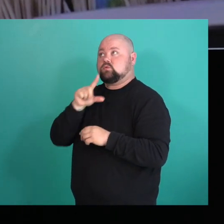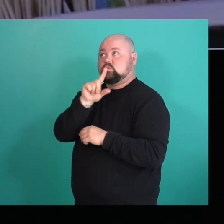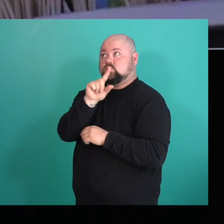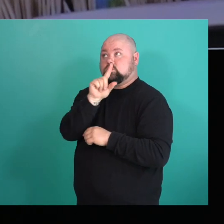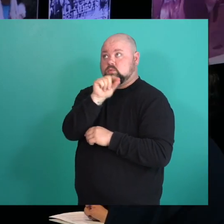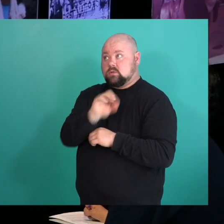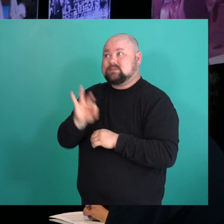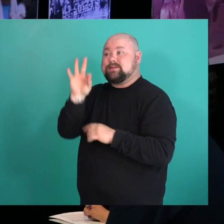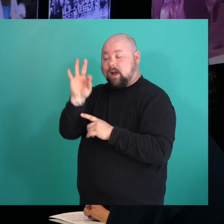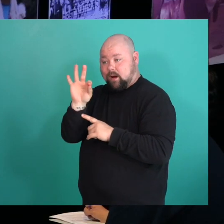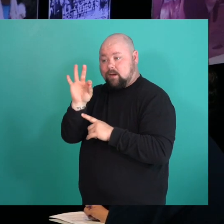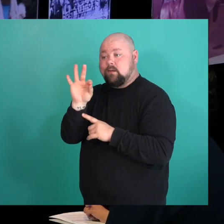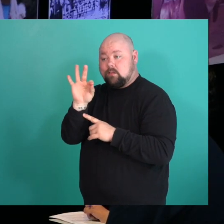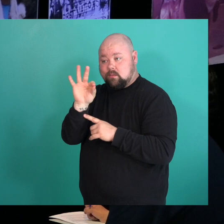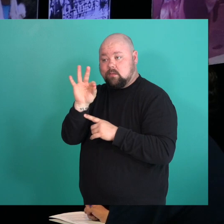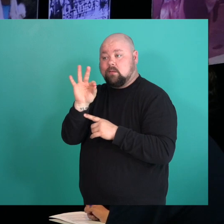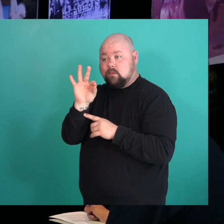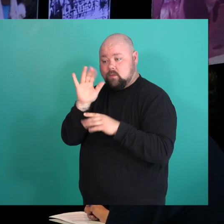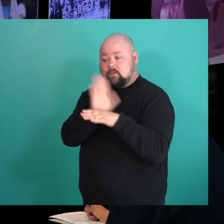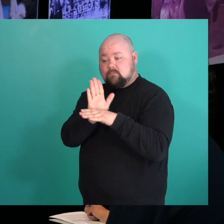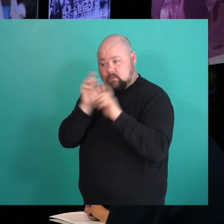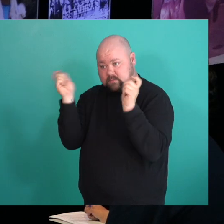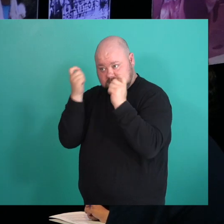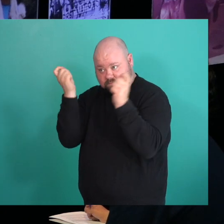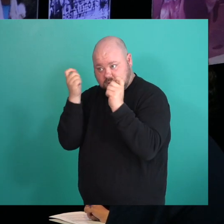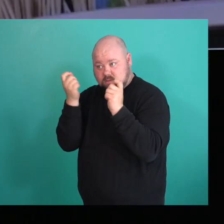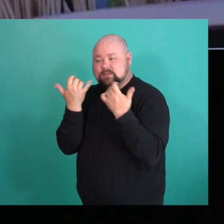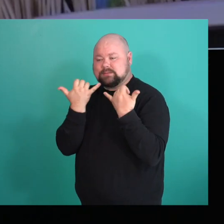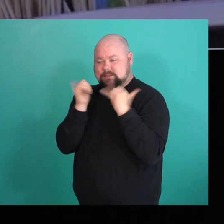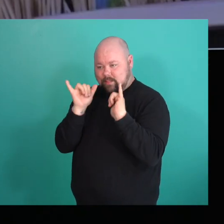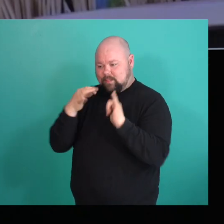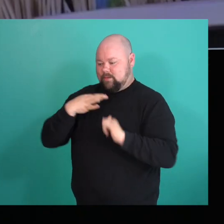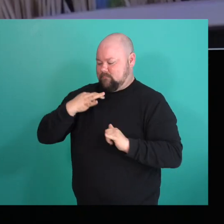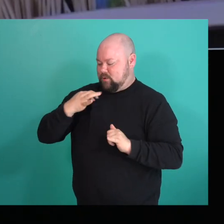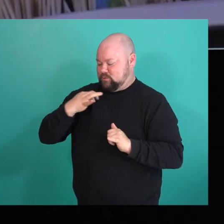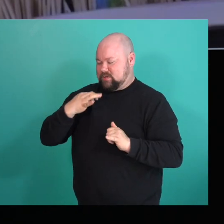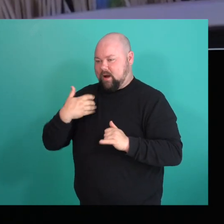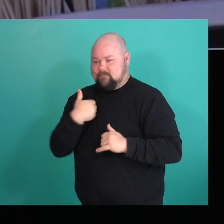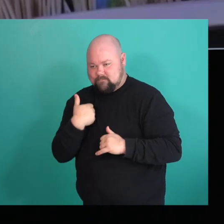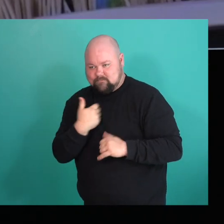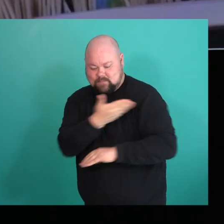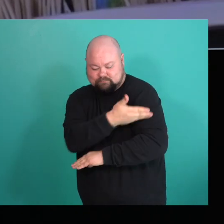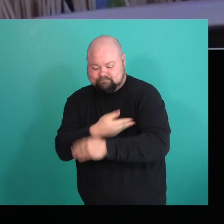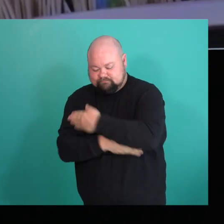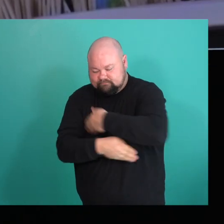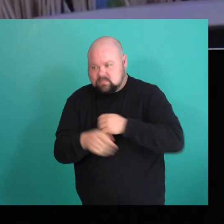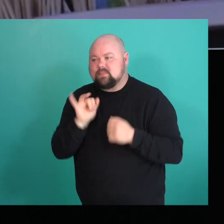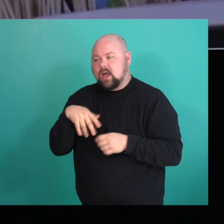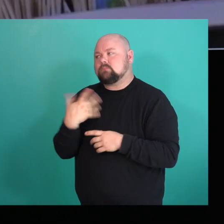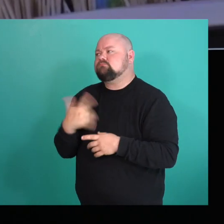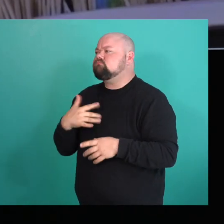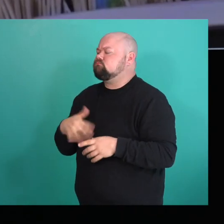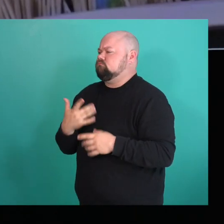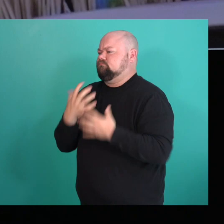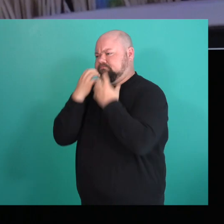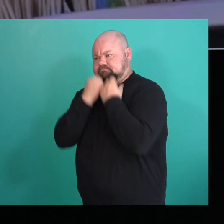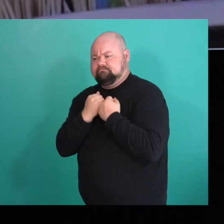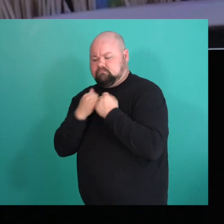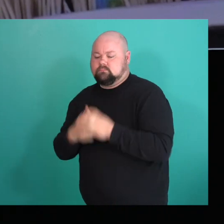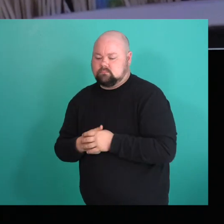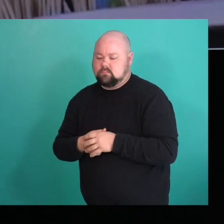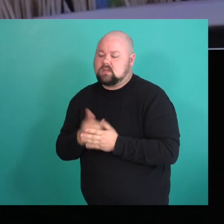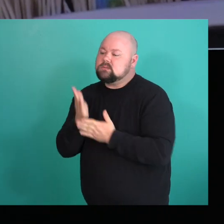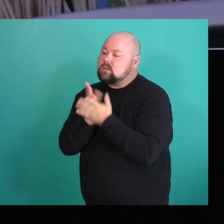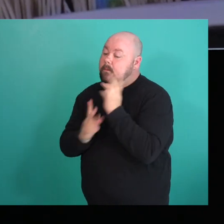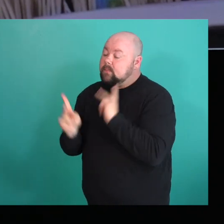like volunteer t-shirt that I still wear. And so it's obviously an organization that's dear to my heart. And I know that for some folks like who aren't,